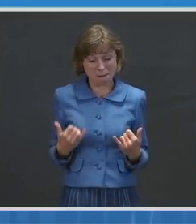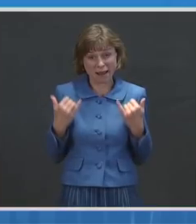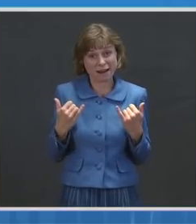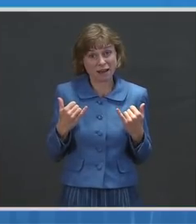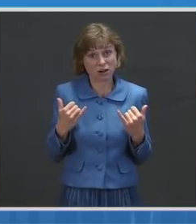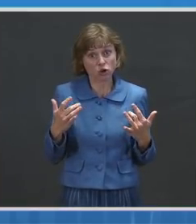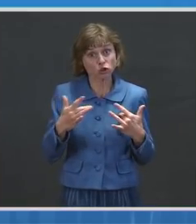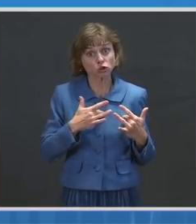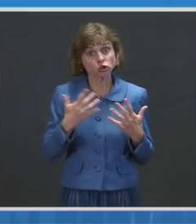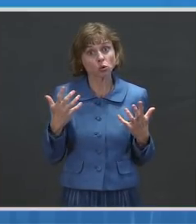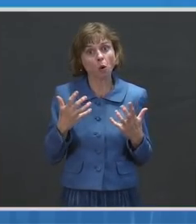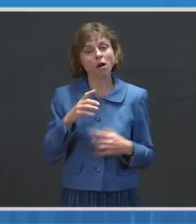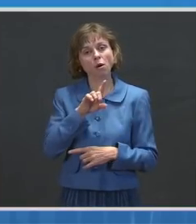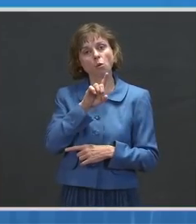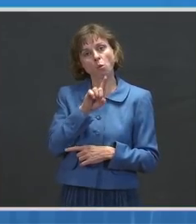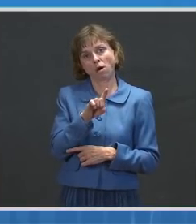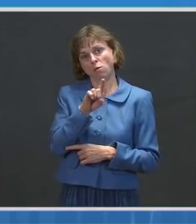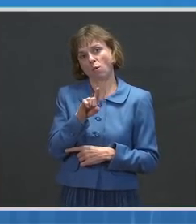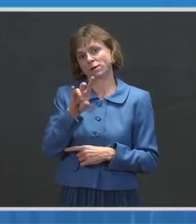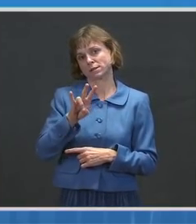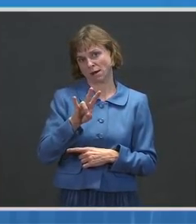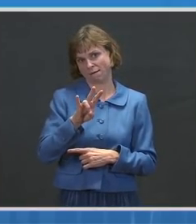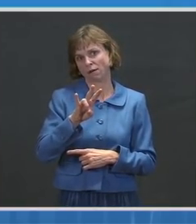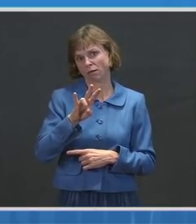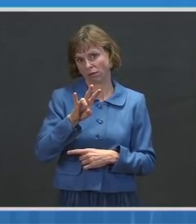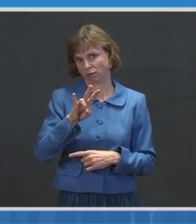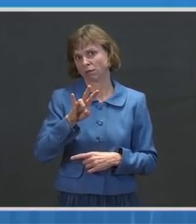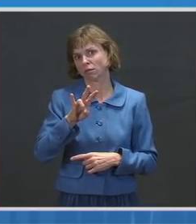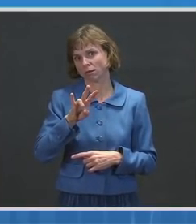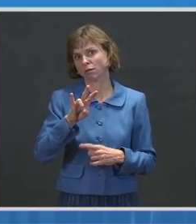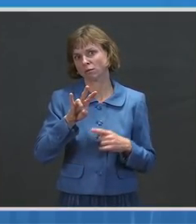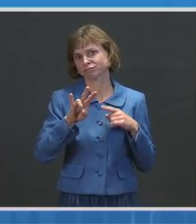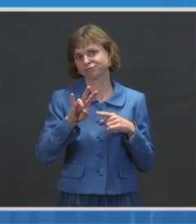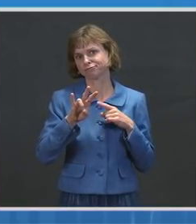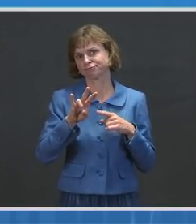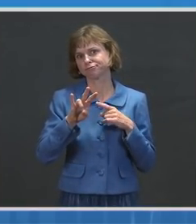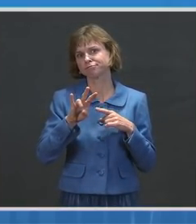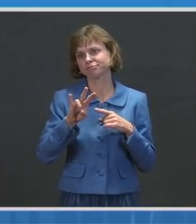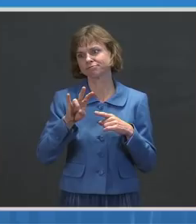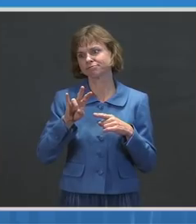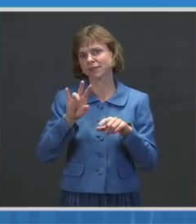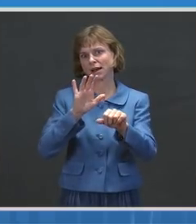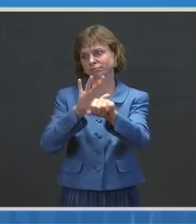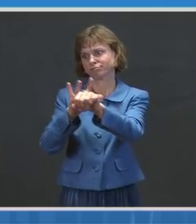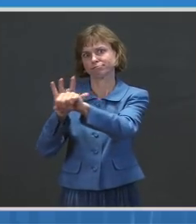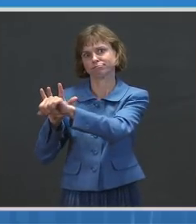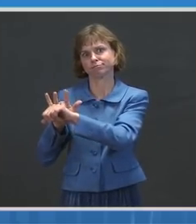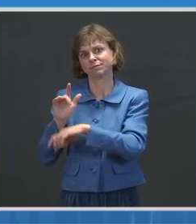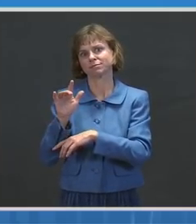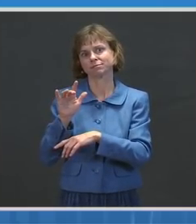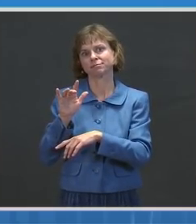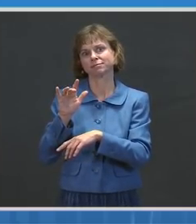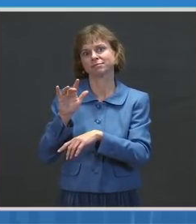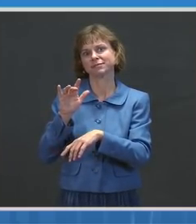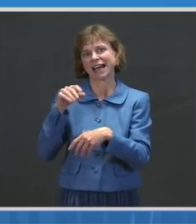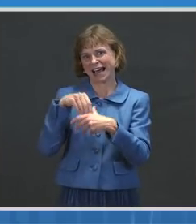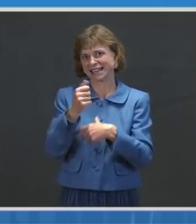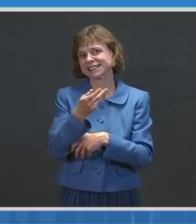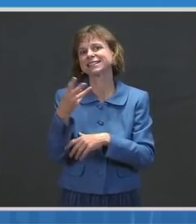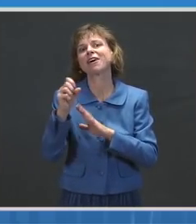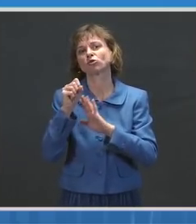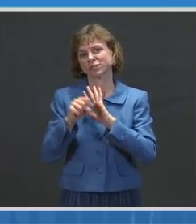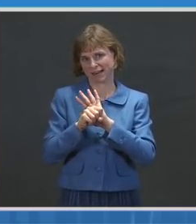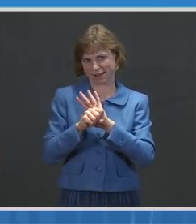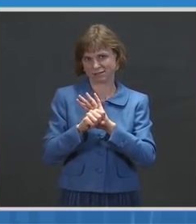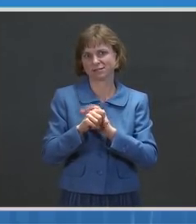we have the one one seven in certainly a considerable number of states reported with a number of people that modeling